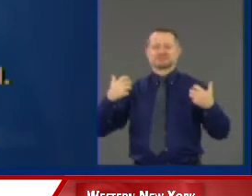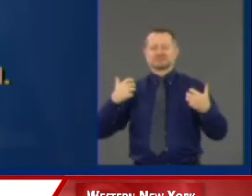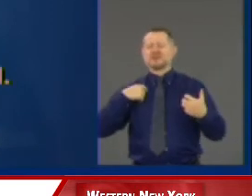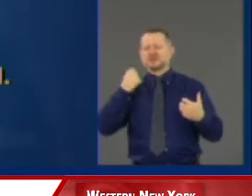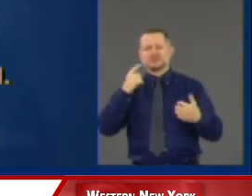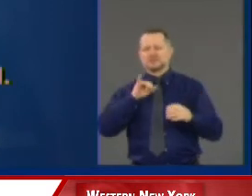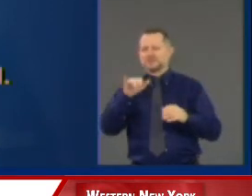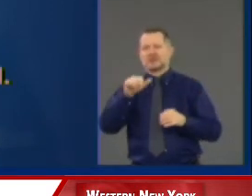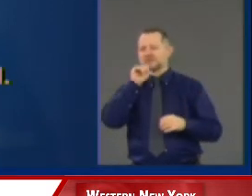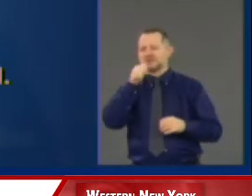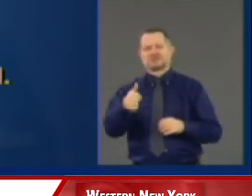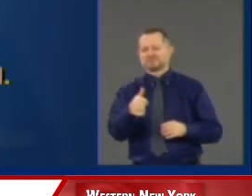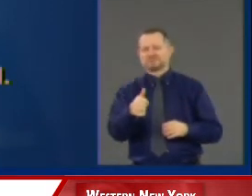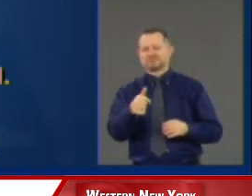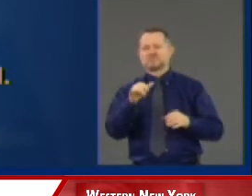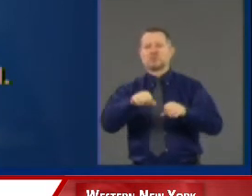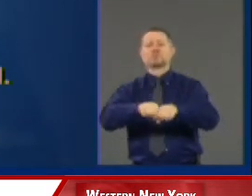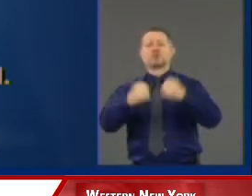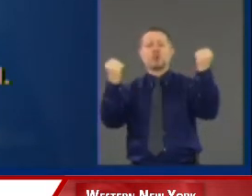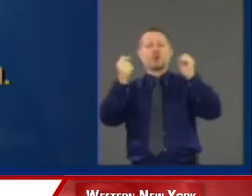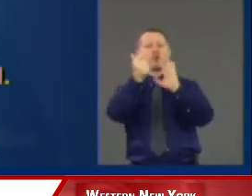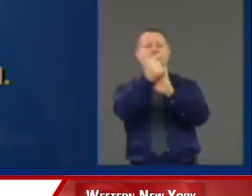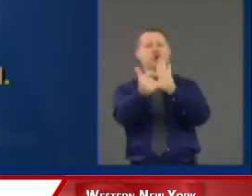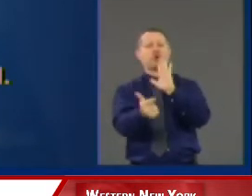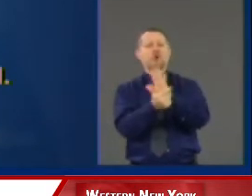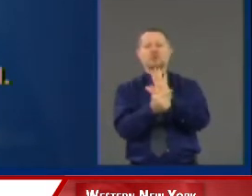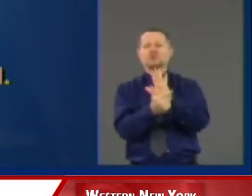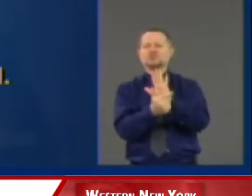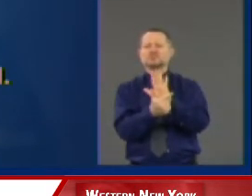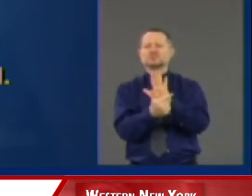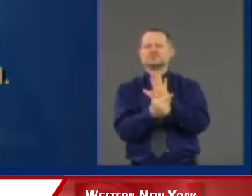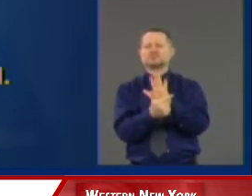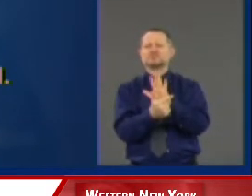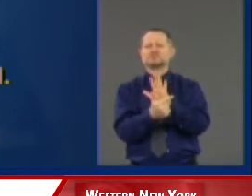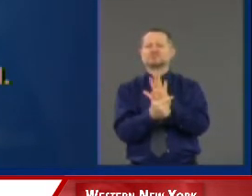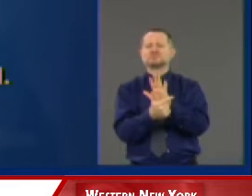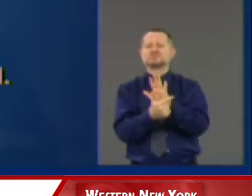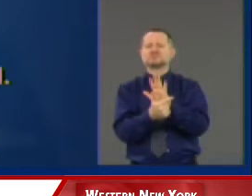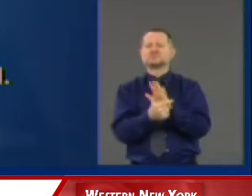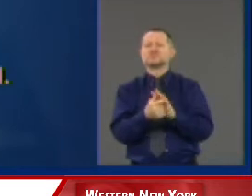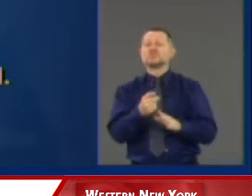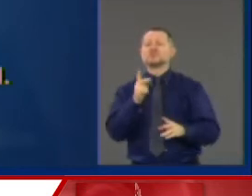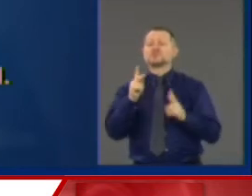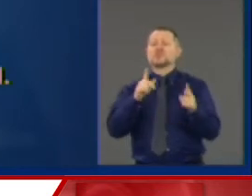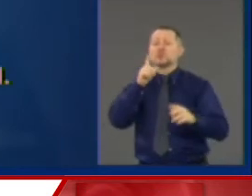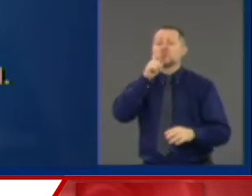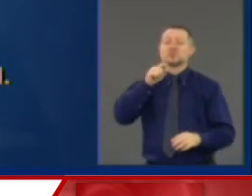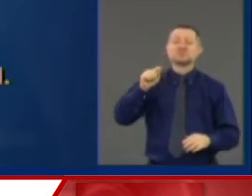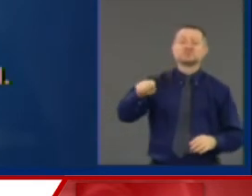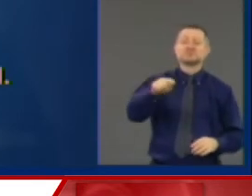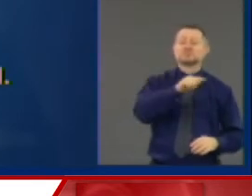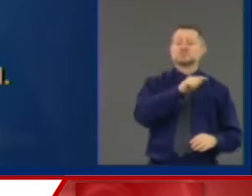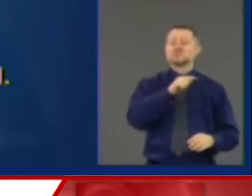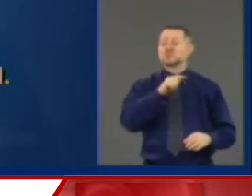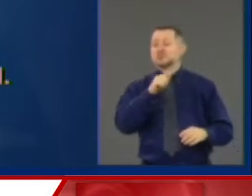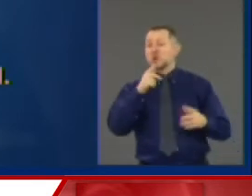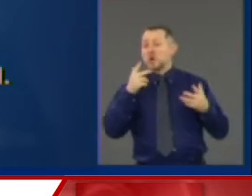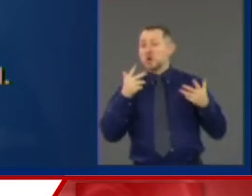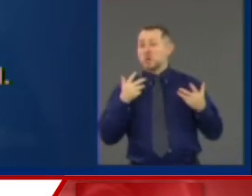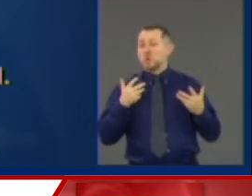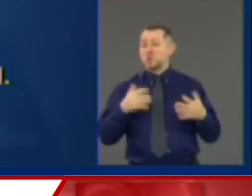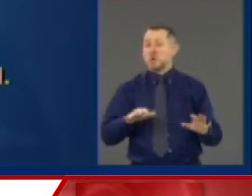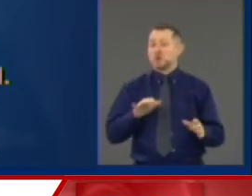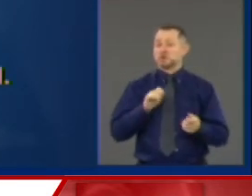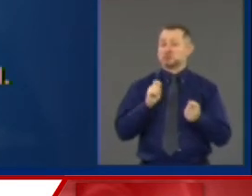criminality. And it plays into the hands of the people and the forces that don't want to make the